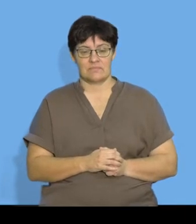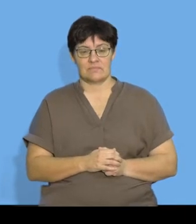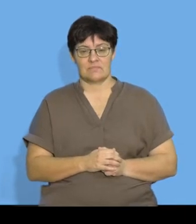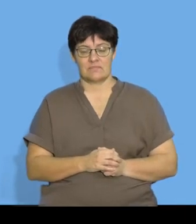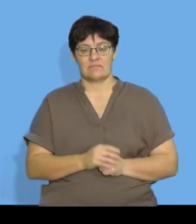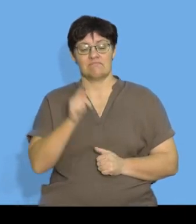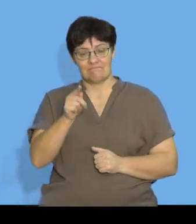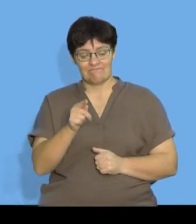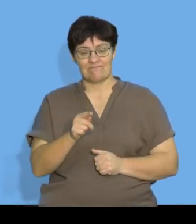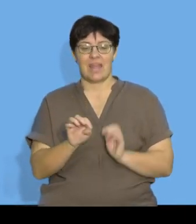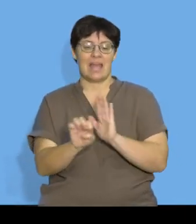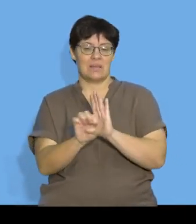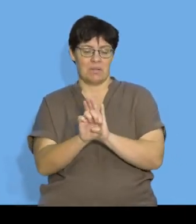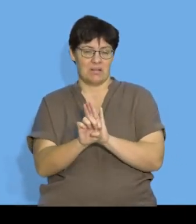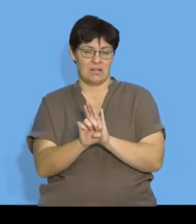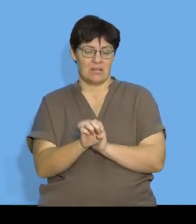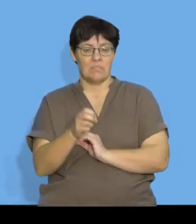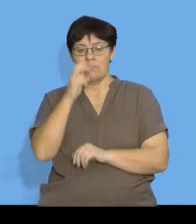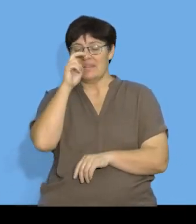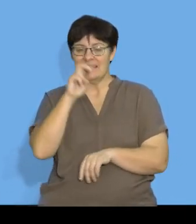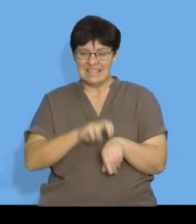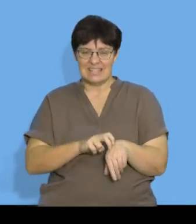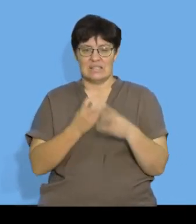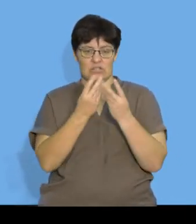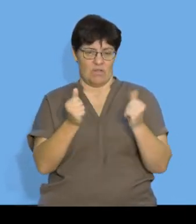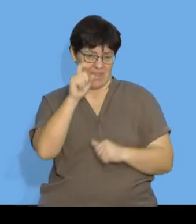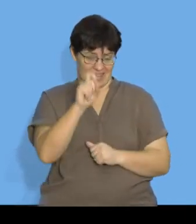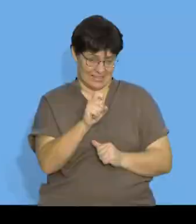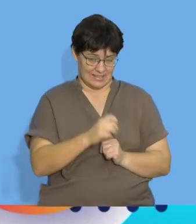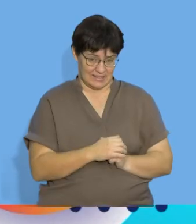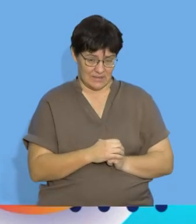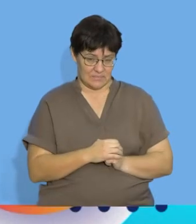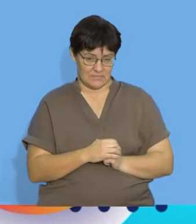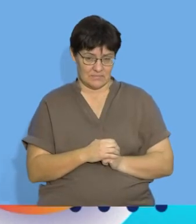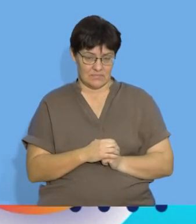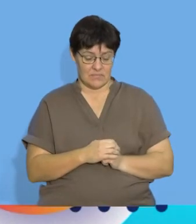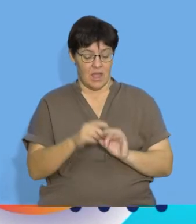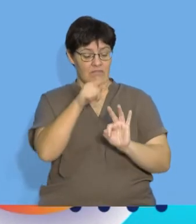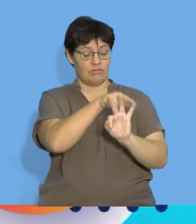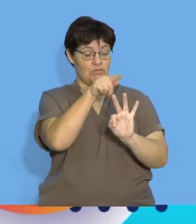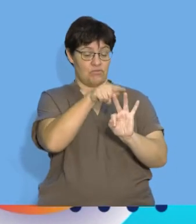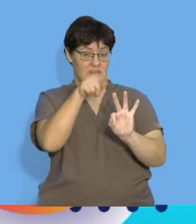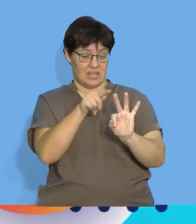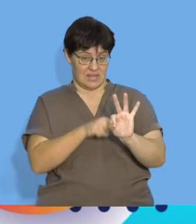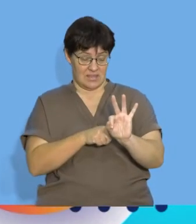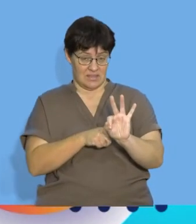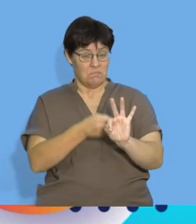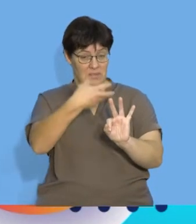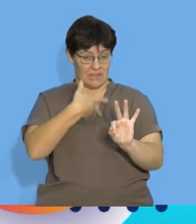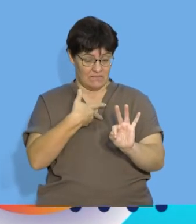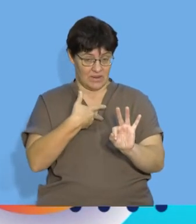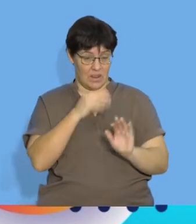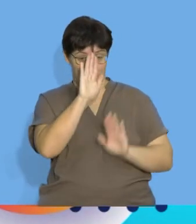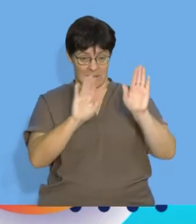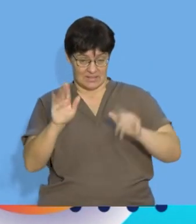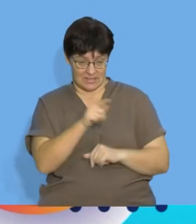part of the example where I need to solve for x I've been given three terms of my pattern